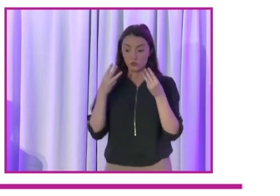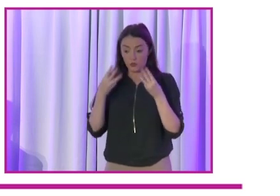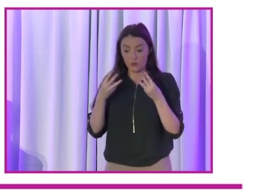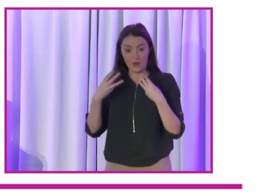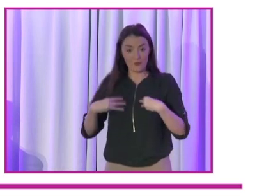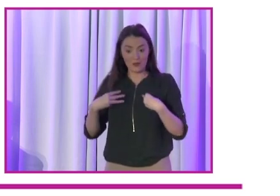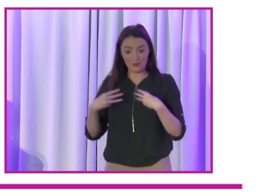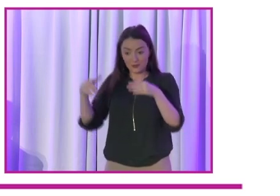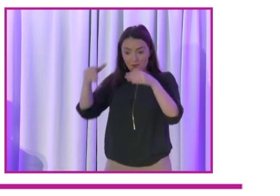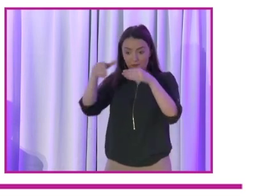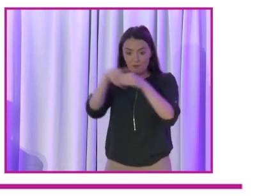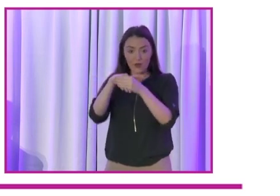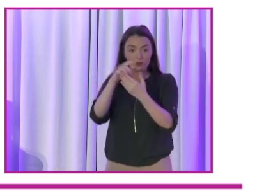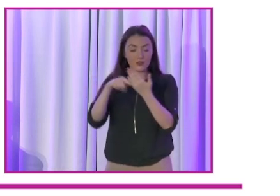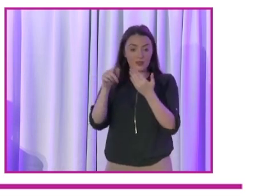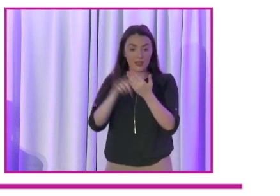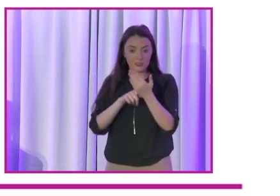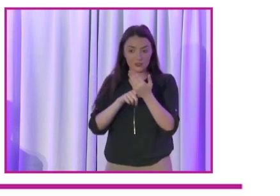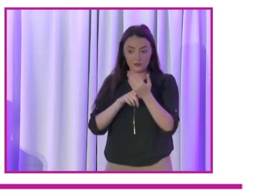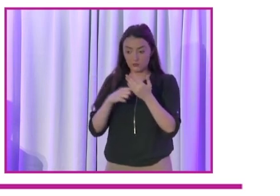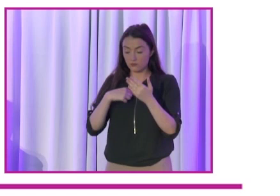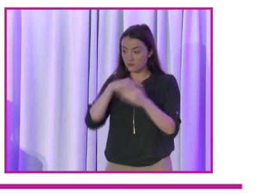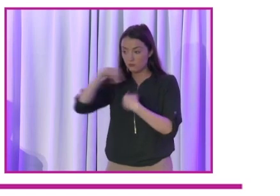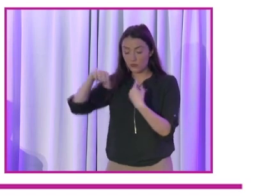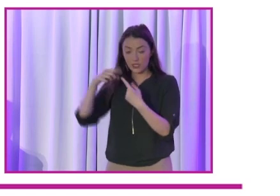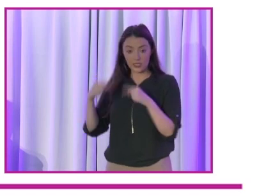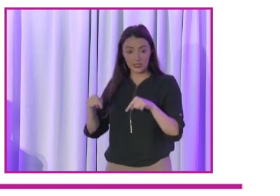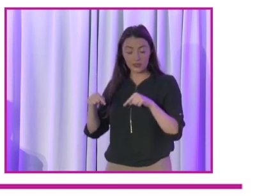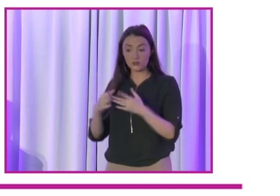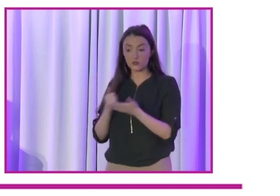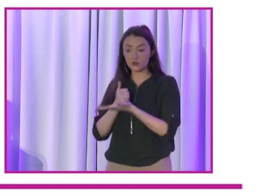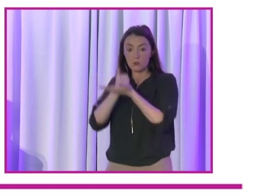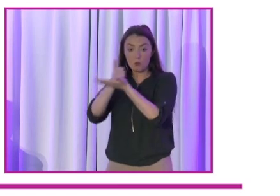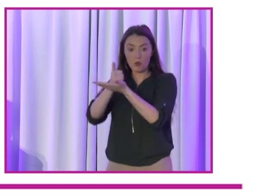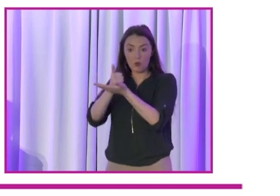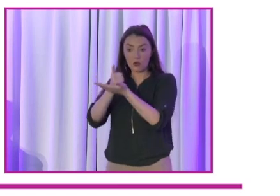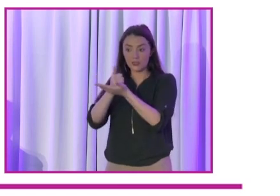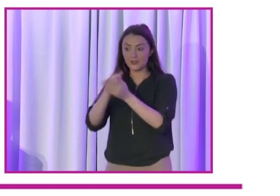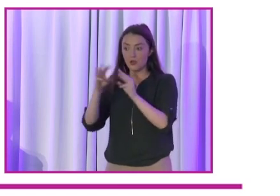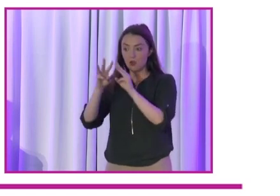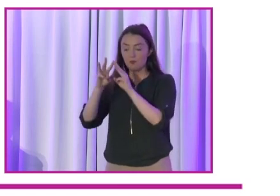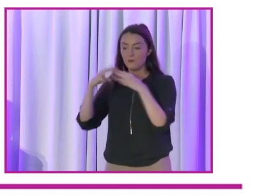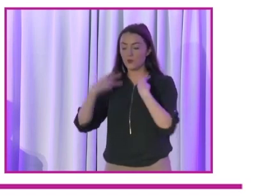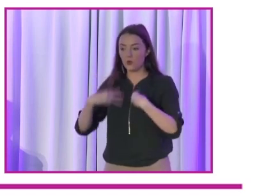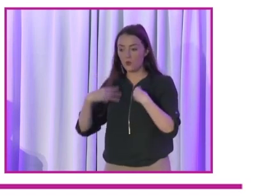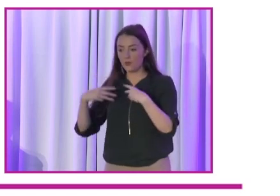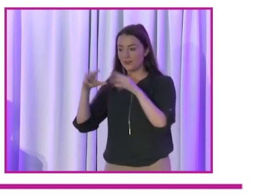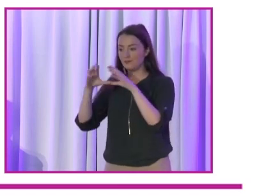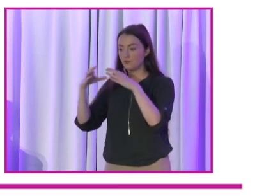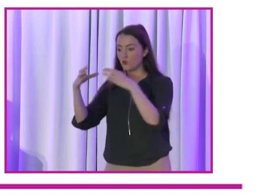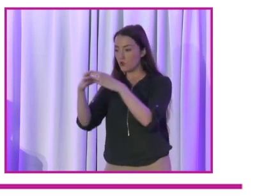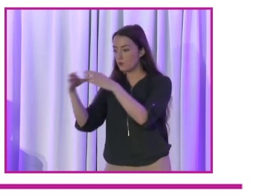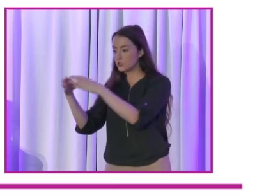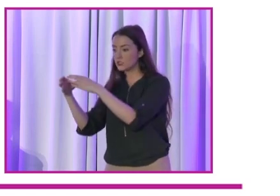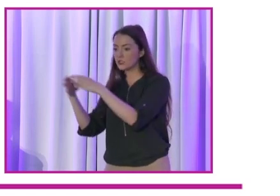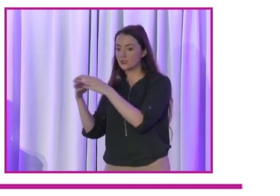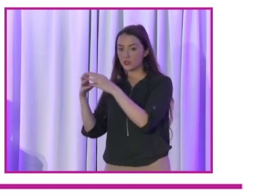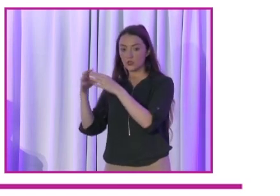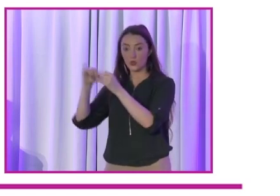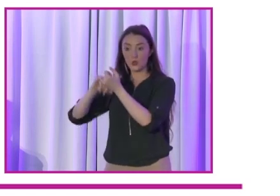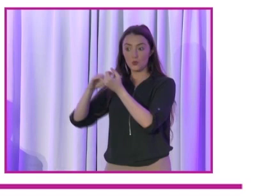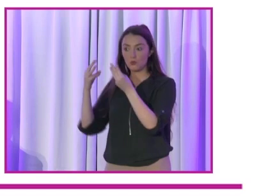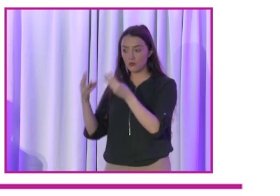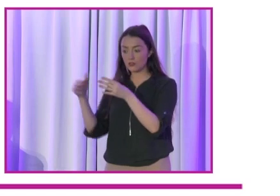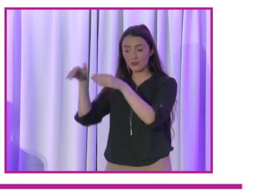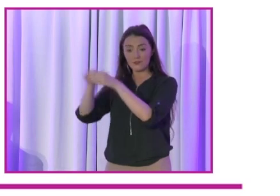election. We directly support councils to shape programs targeting women in their areas to enter politics.